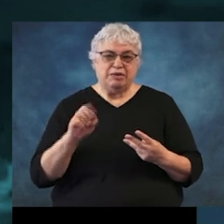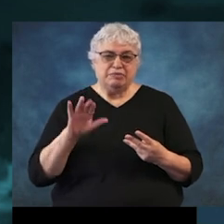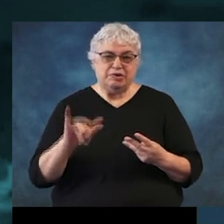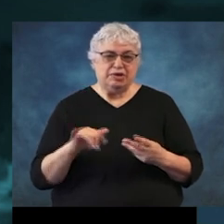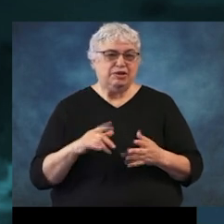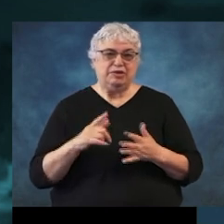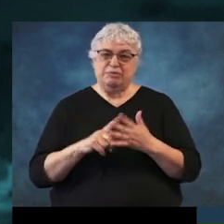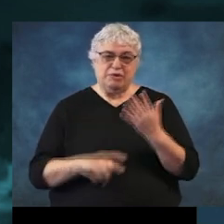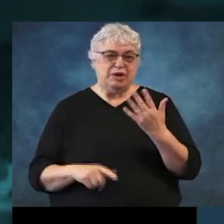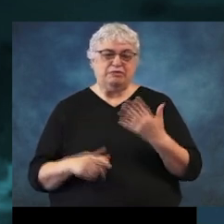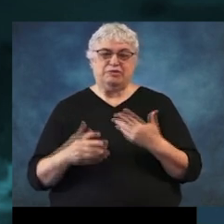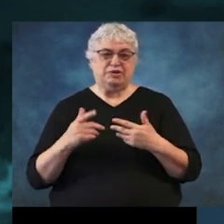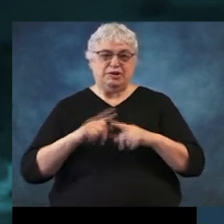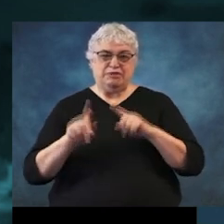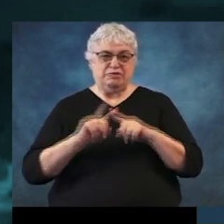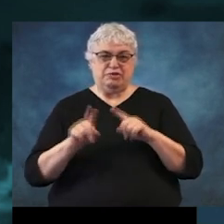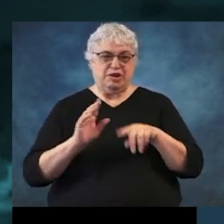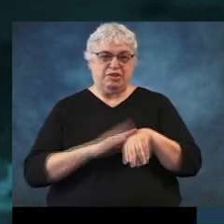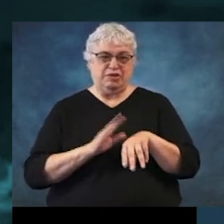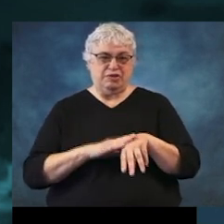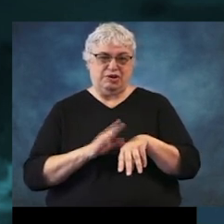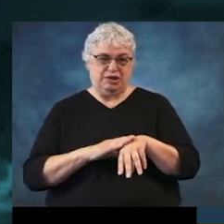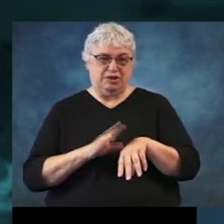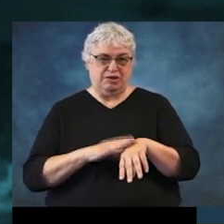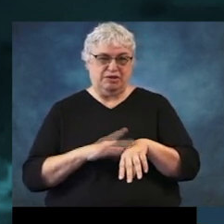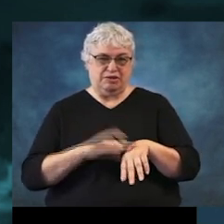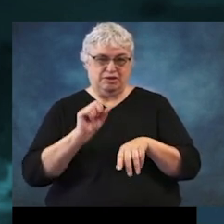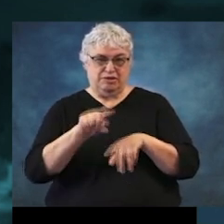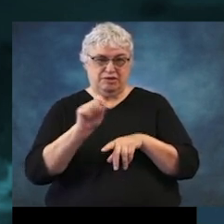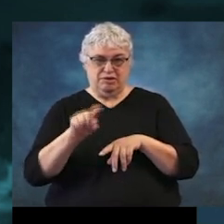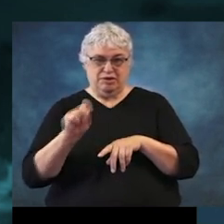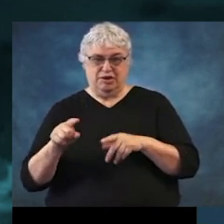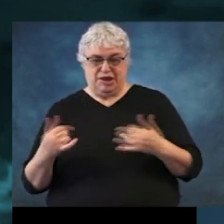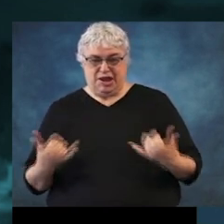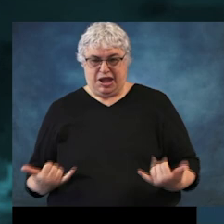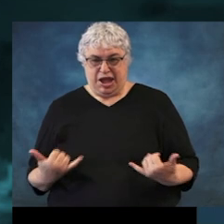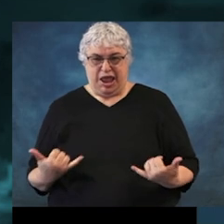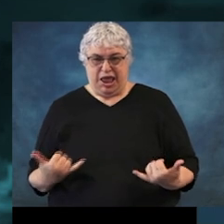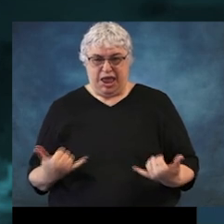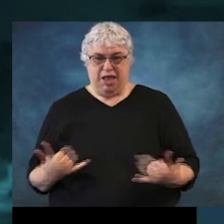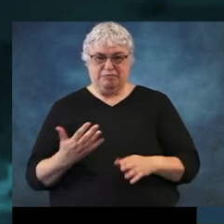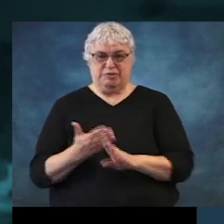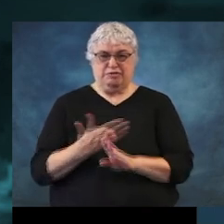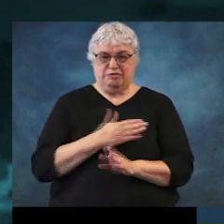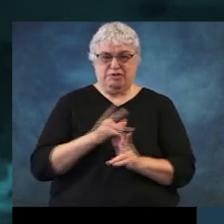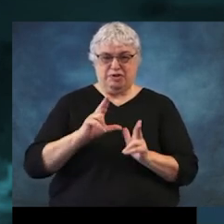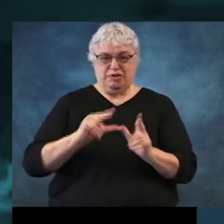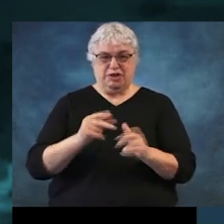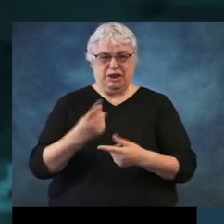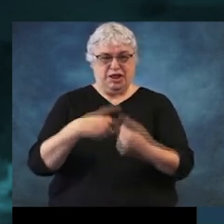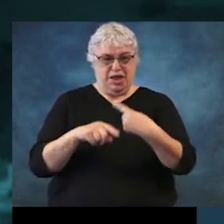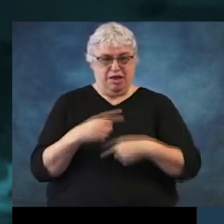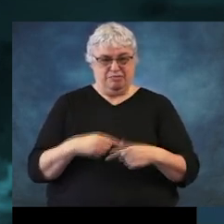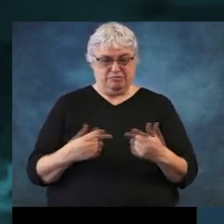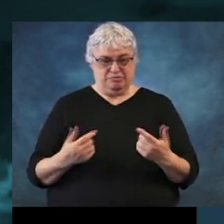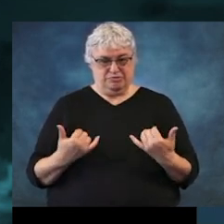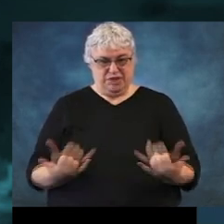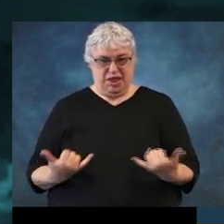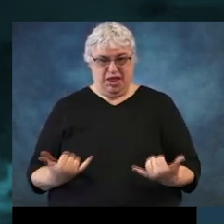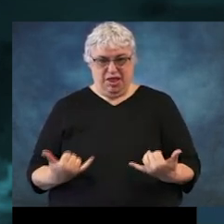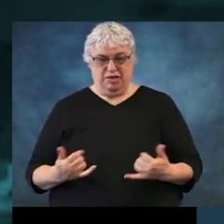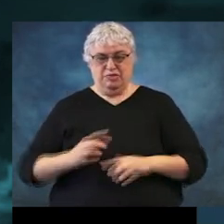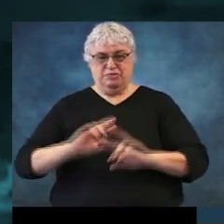alerting systems. And now is the time, right, you know, this time of year before we get into hurricane season to make sure